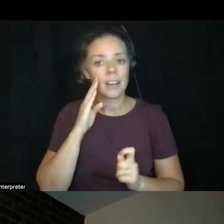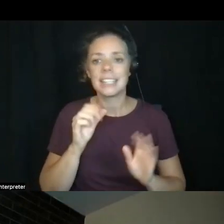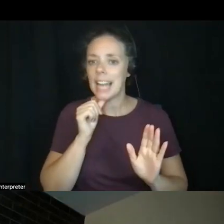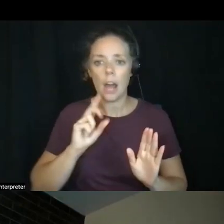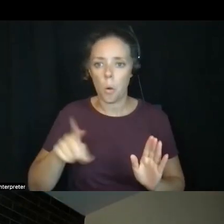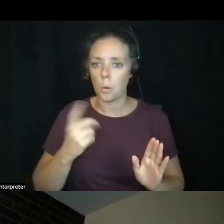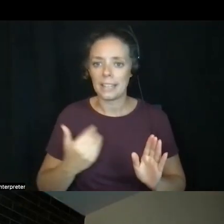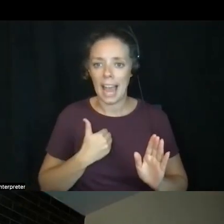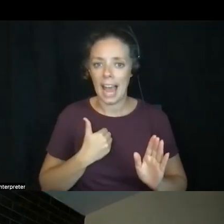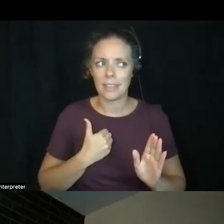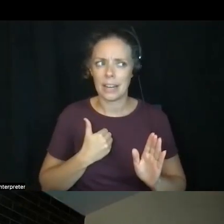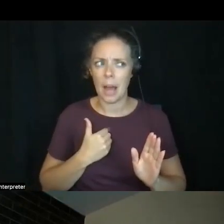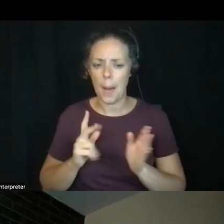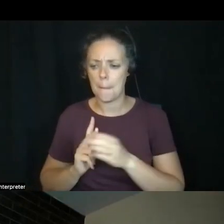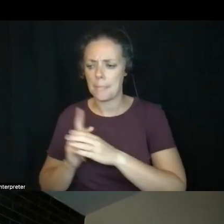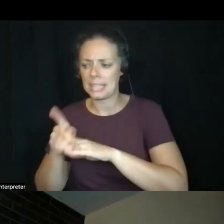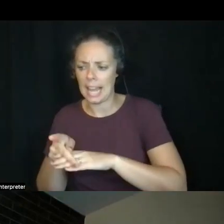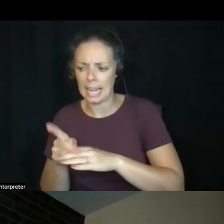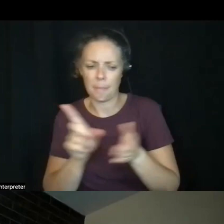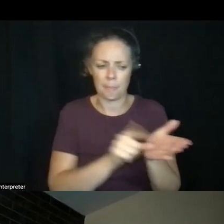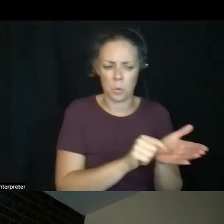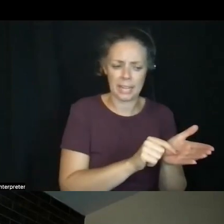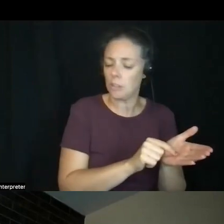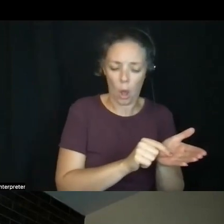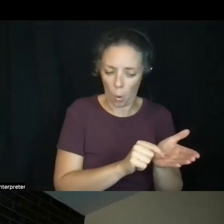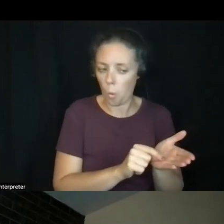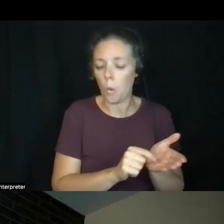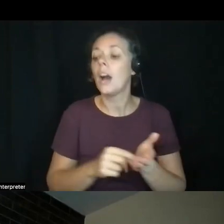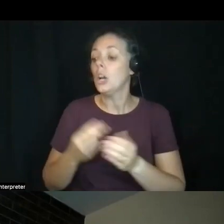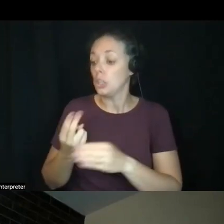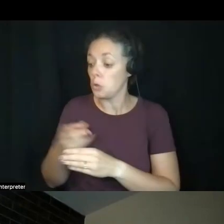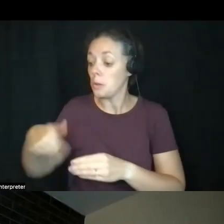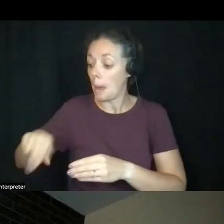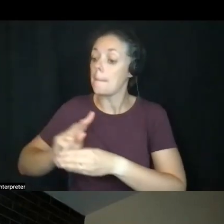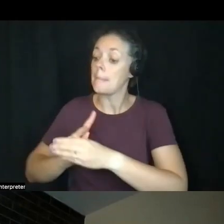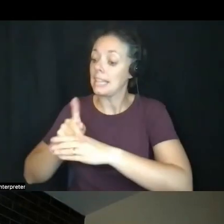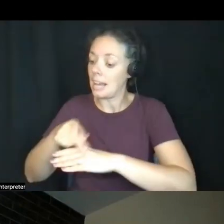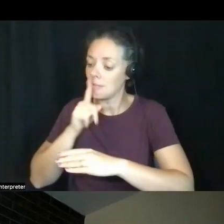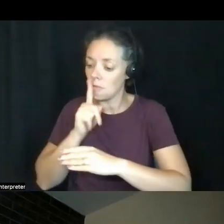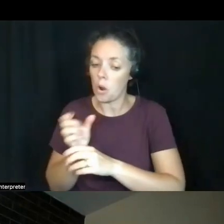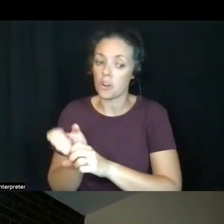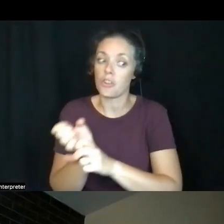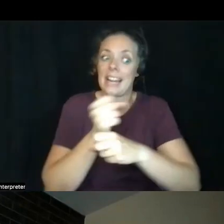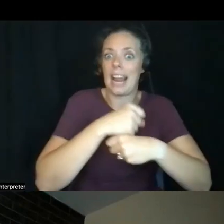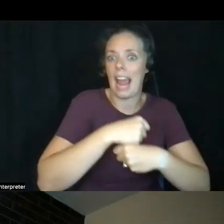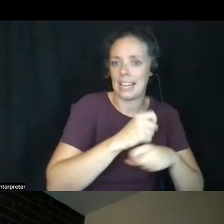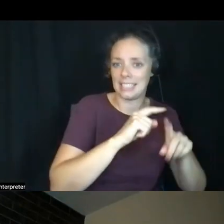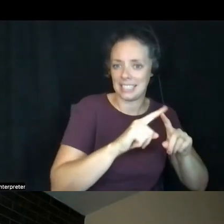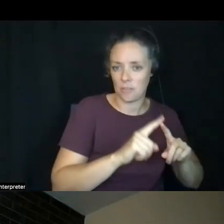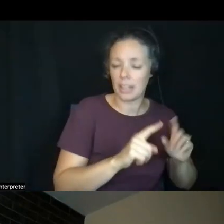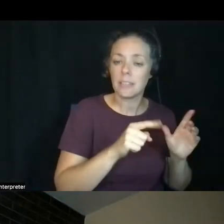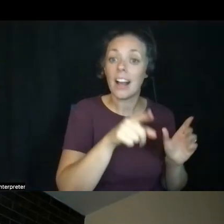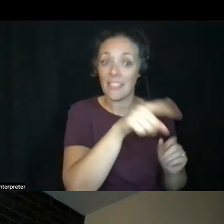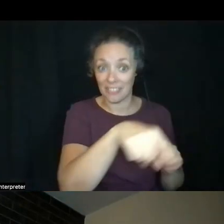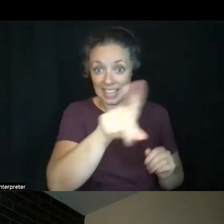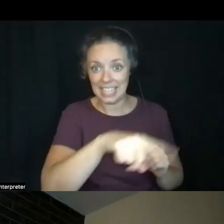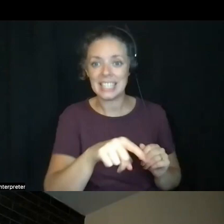but to use those plants to create images. These feel very much like landscapes to me.